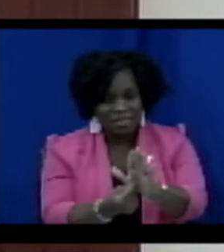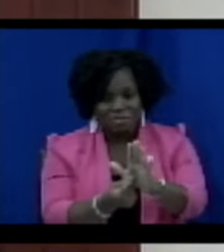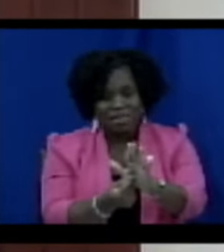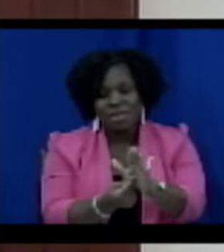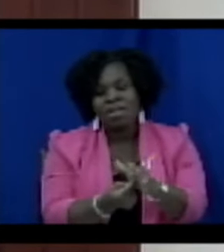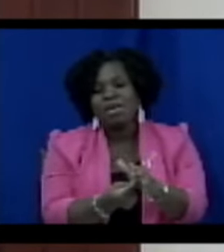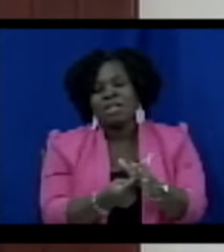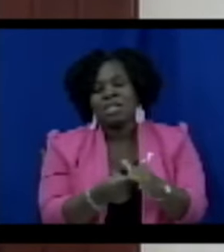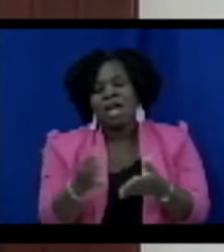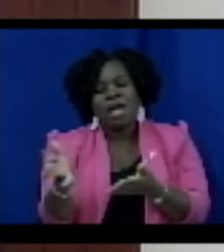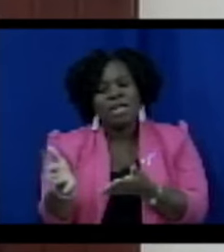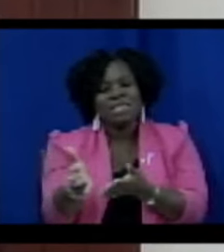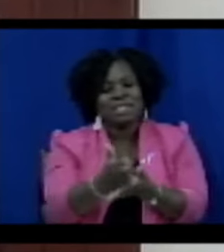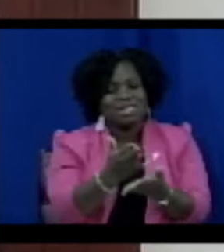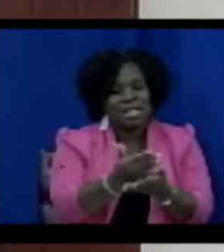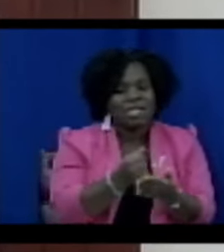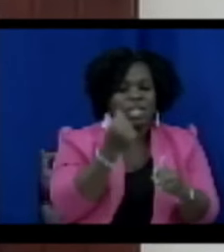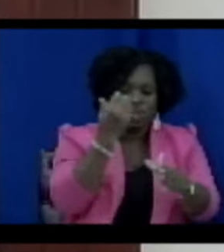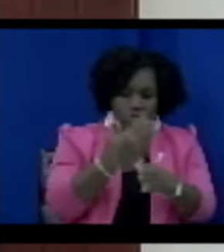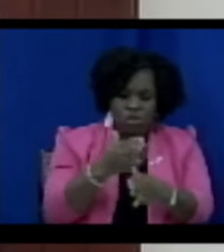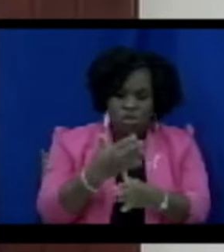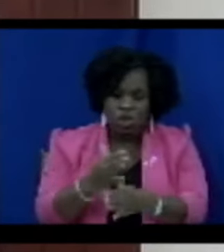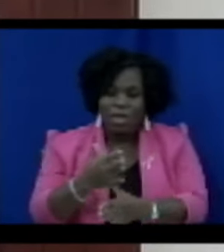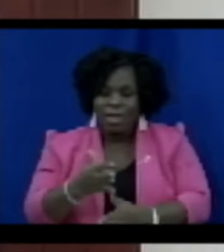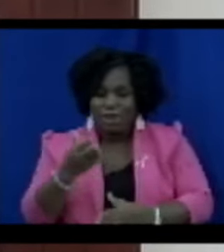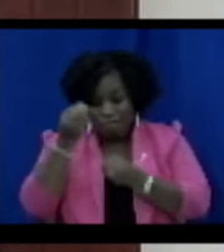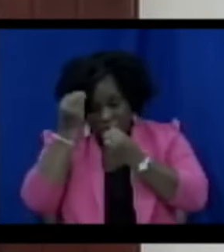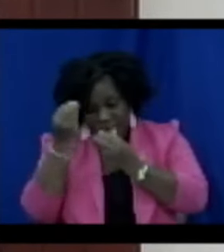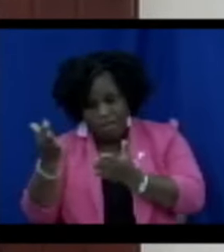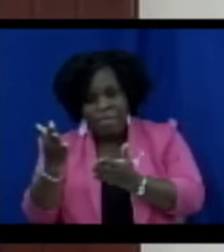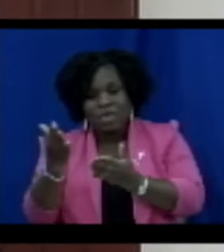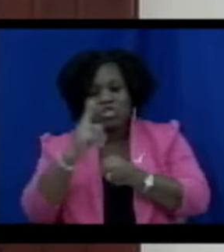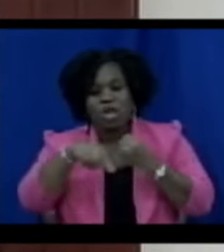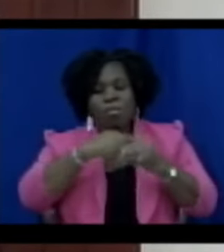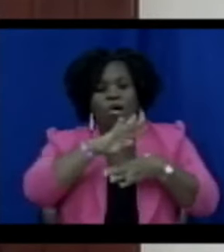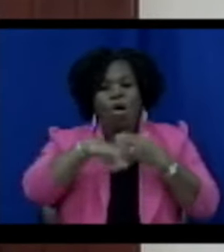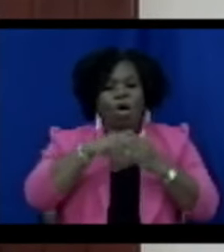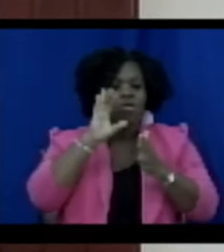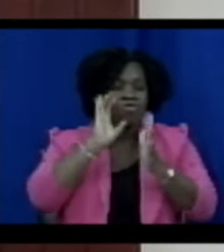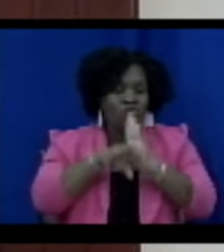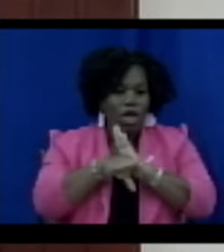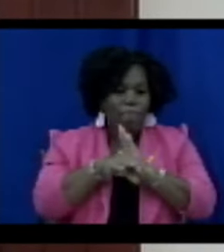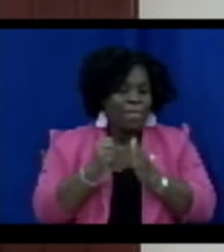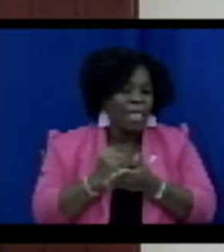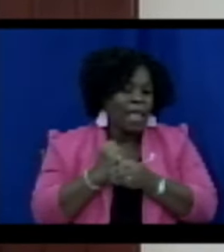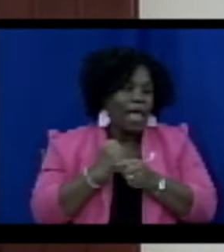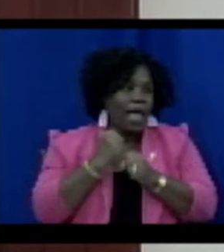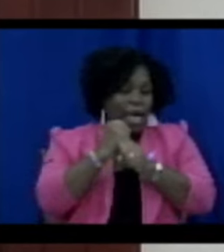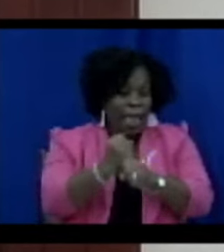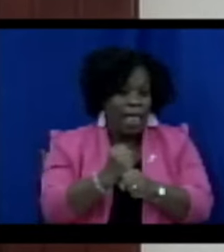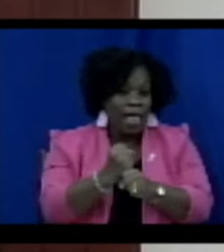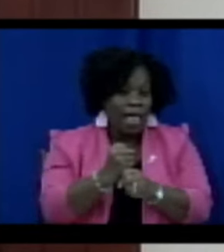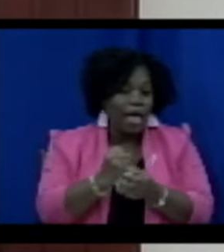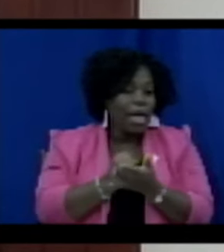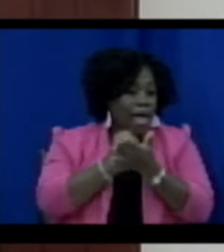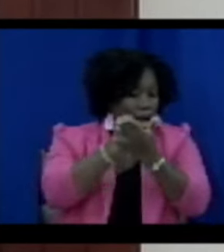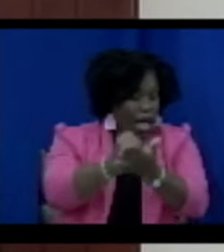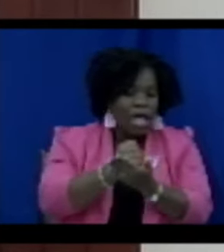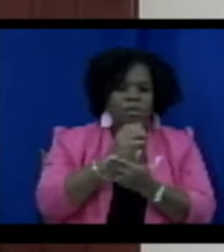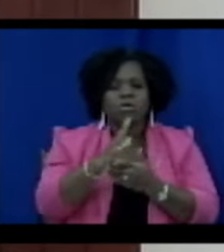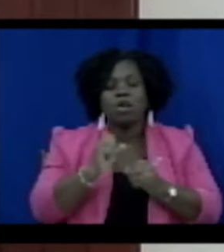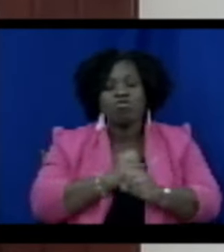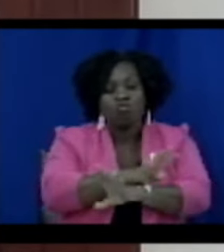and the sharing of information and assets across borders. It allows for a more effective global response to criminal organizations